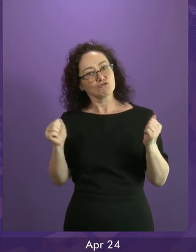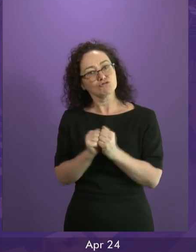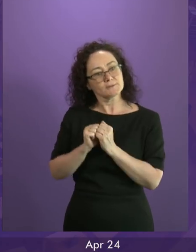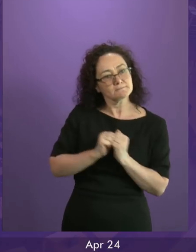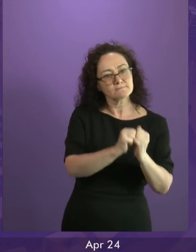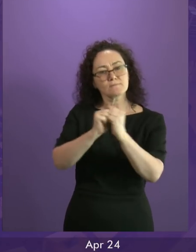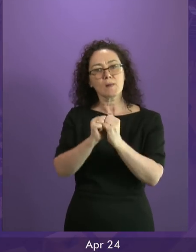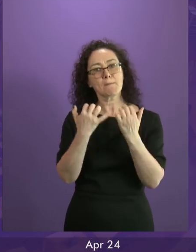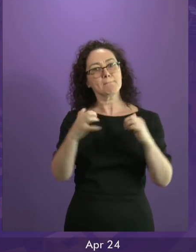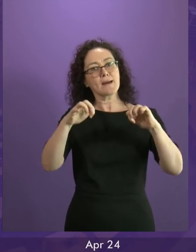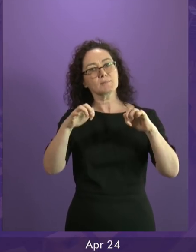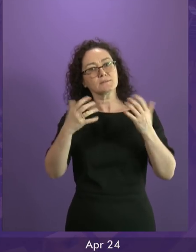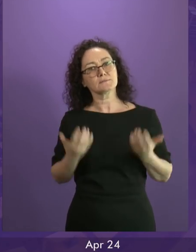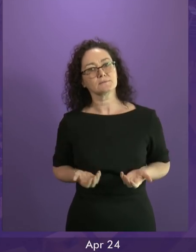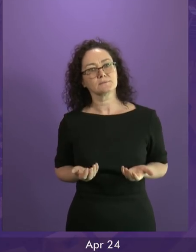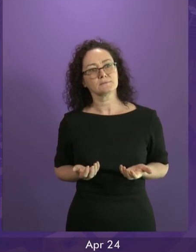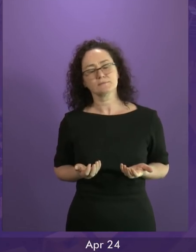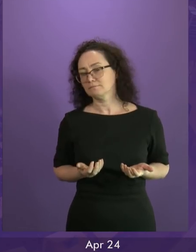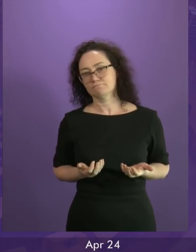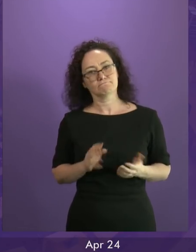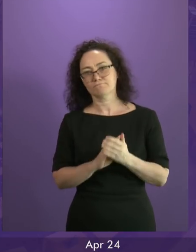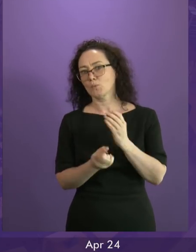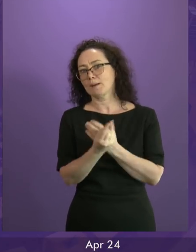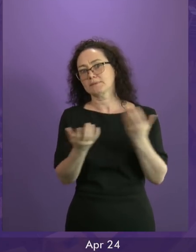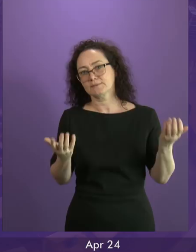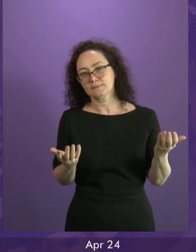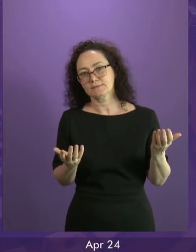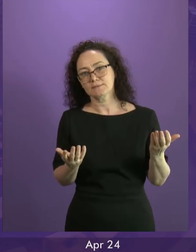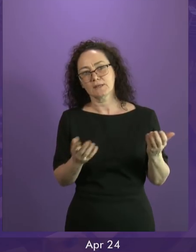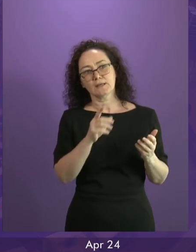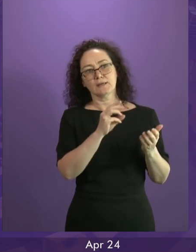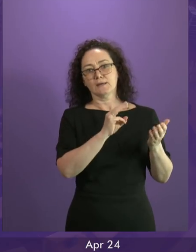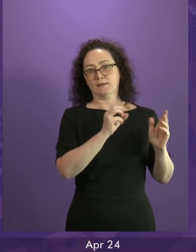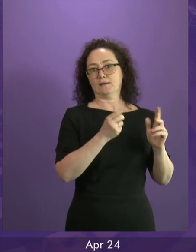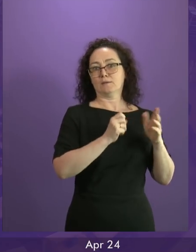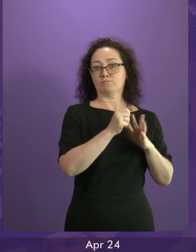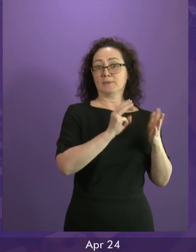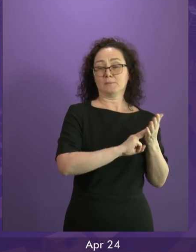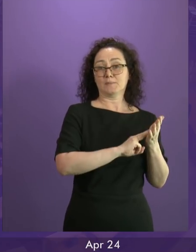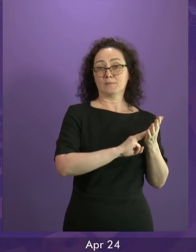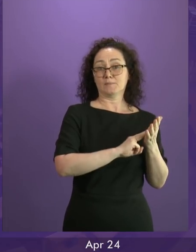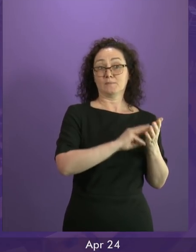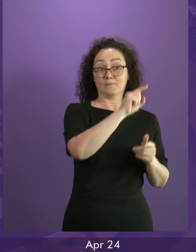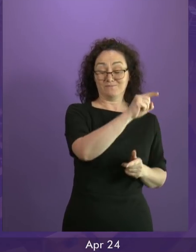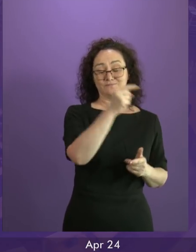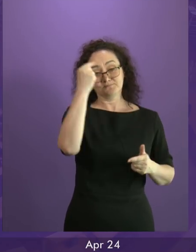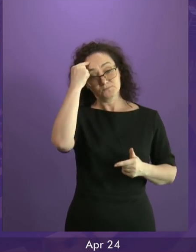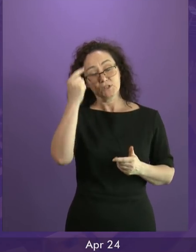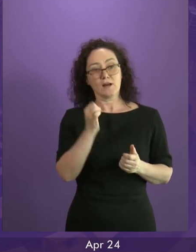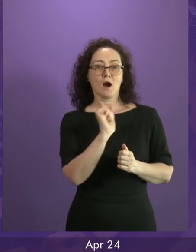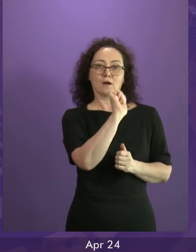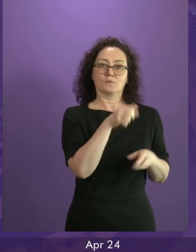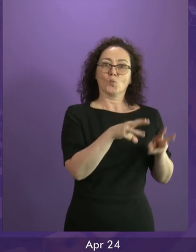right to interpret the result in the most hardline way possible. As a consequence, those who voted to remain questioned the